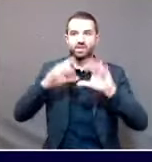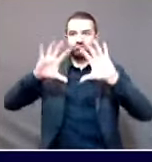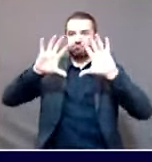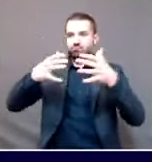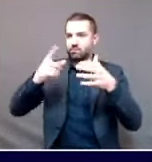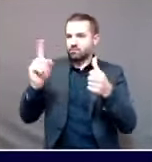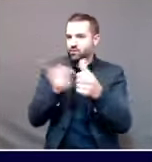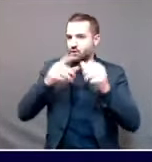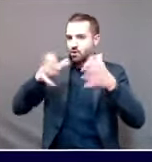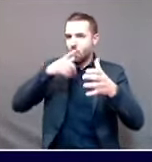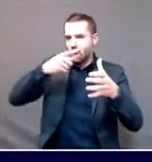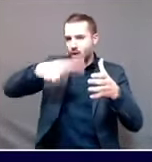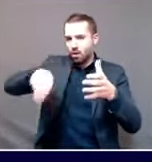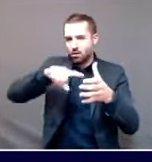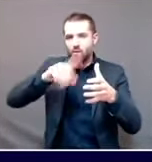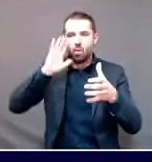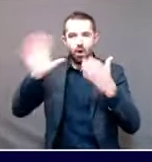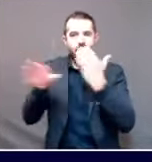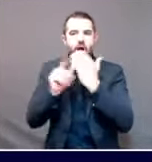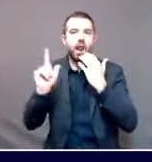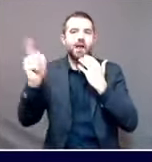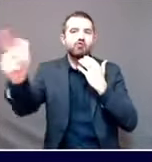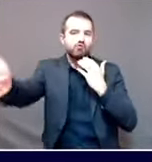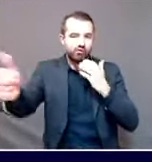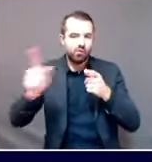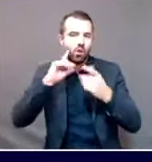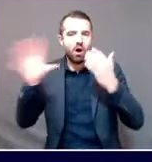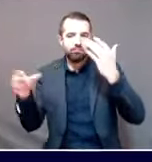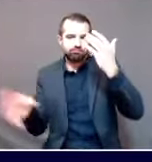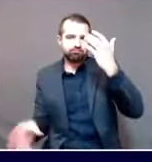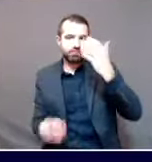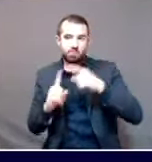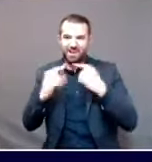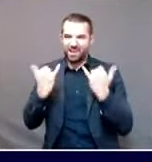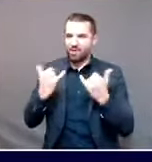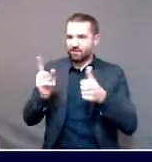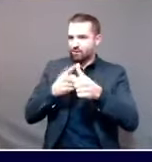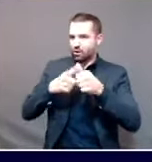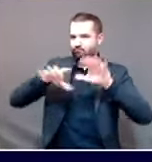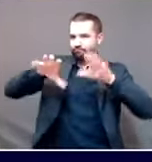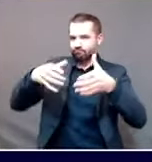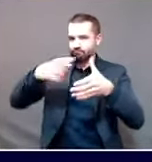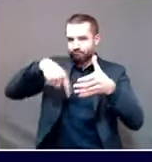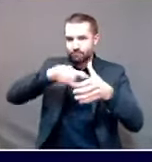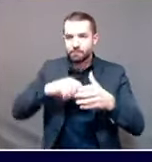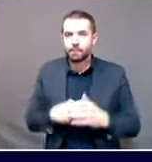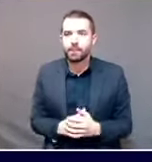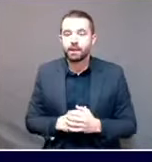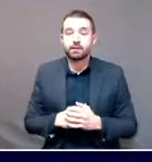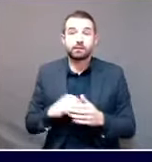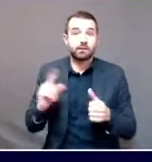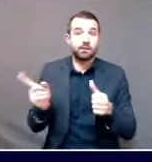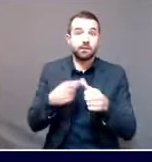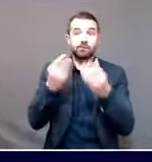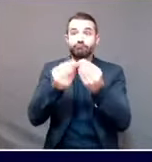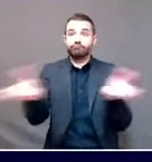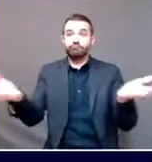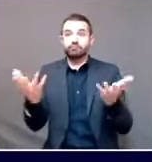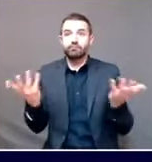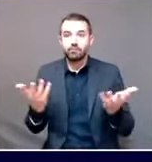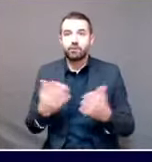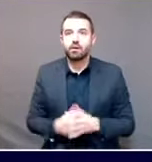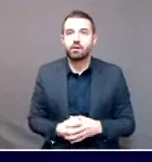end by talking about what our twin guiding principles will be. We will be focused on velocity